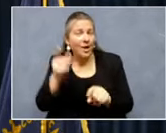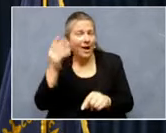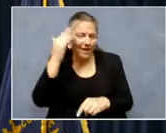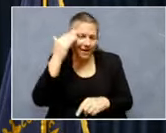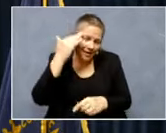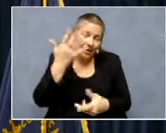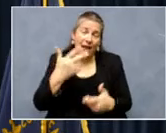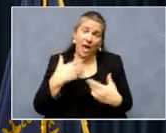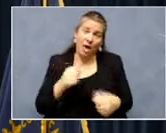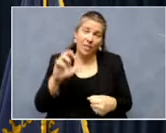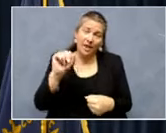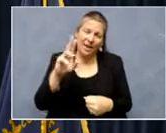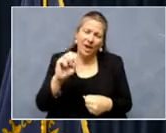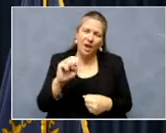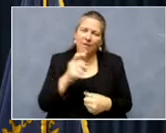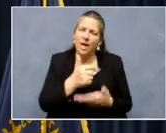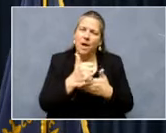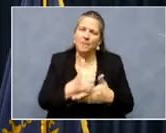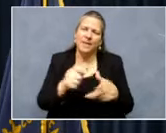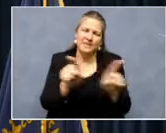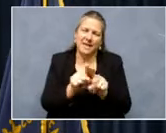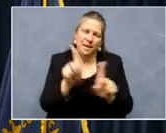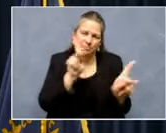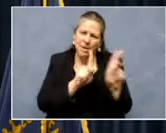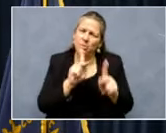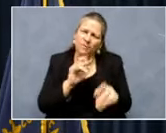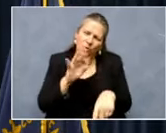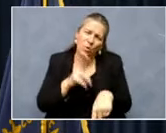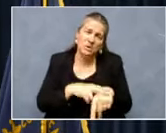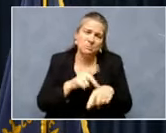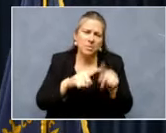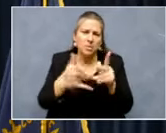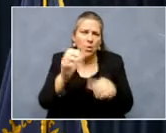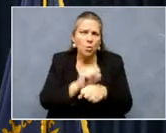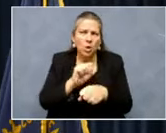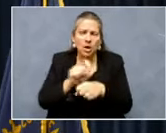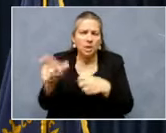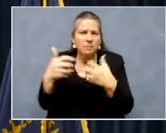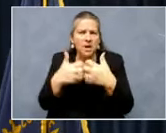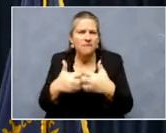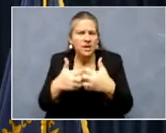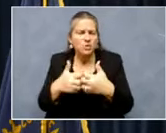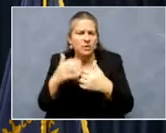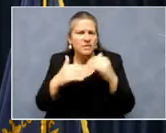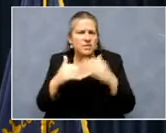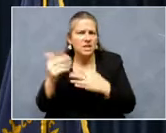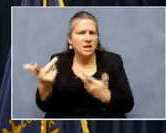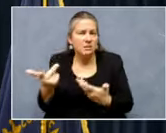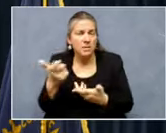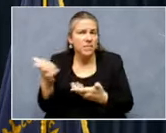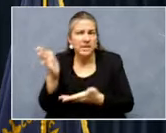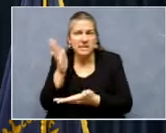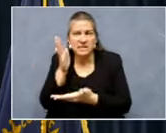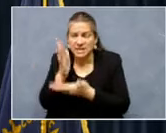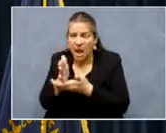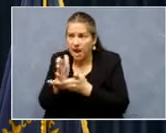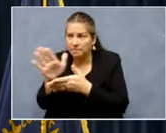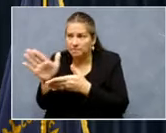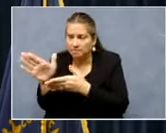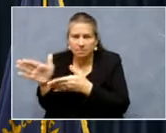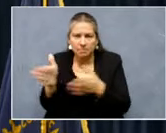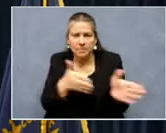but you may have been working in a manufacturing facility that stopped doing the thing that makes your company money and started making masks